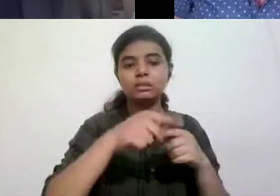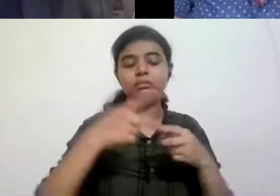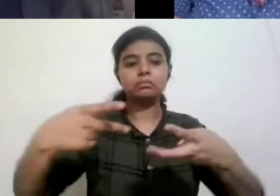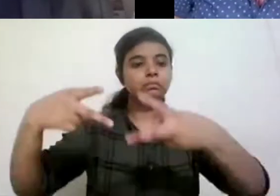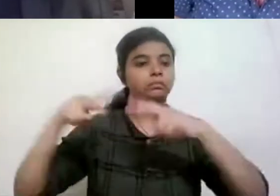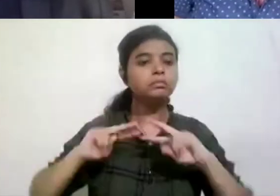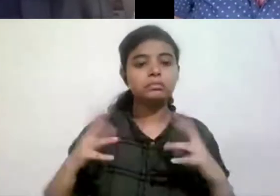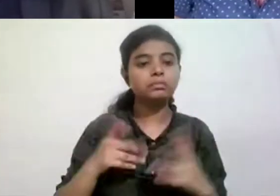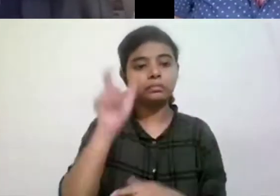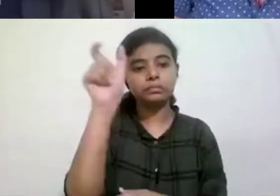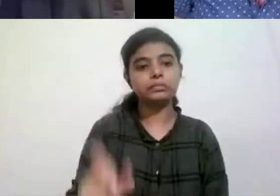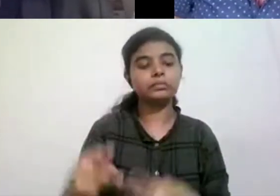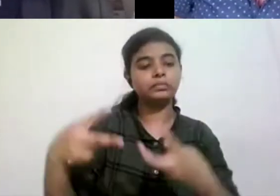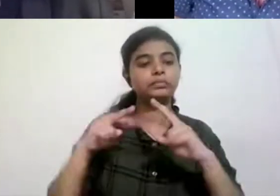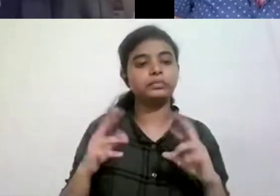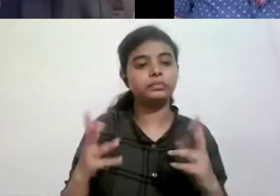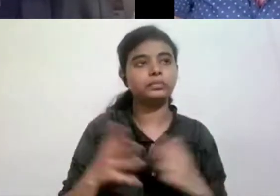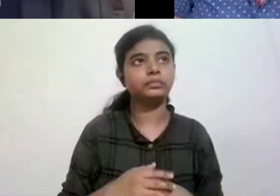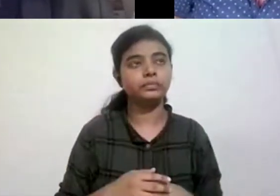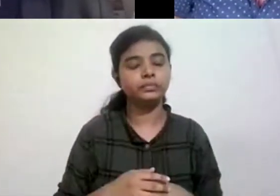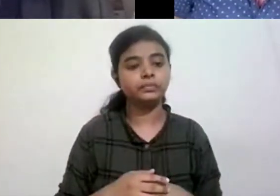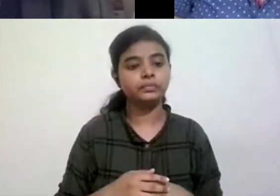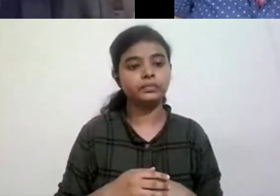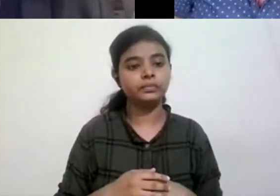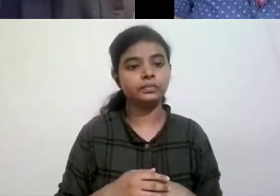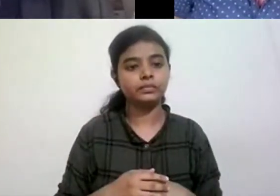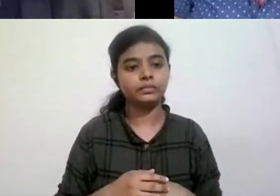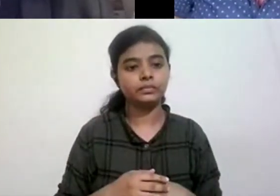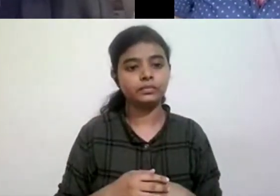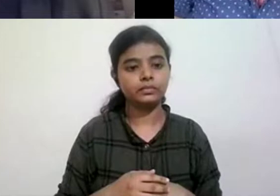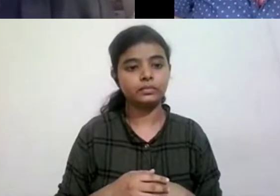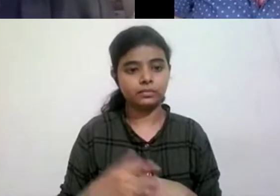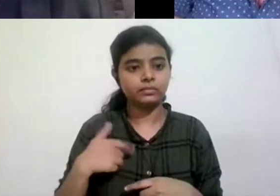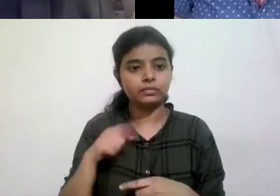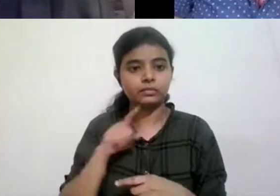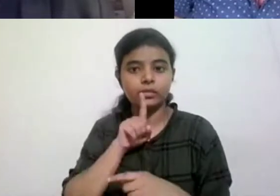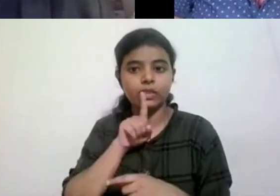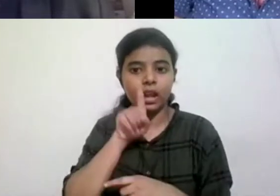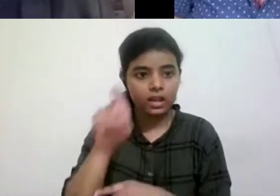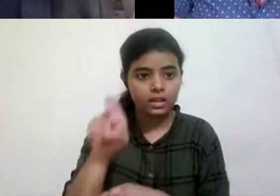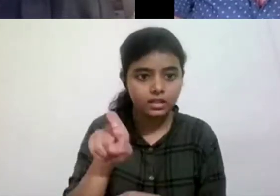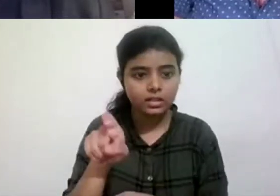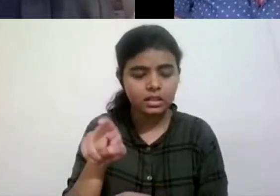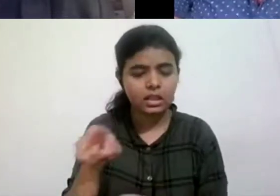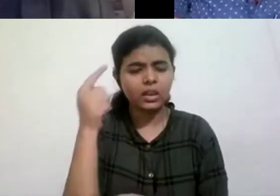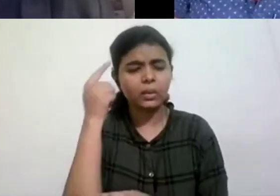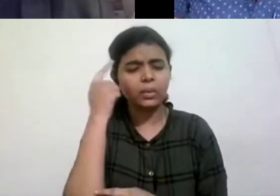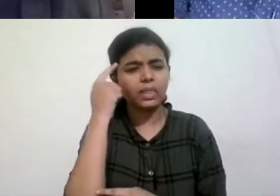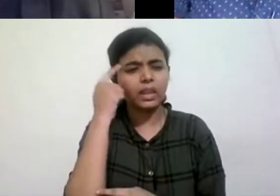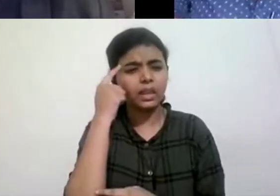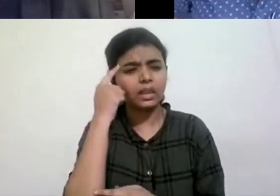that, like I, I asked him, do you think, uh,